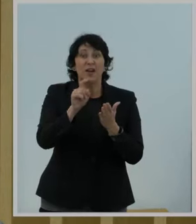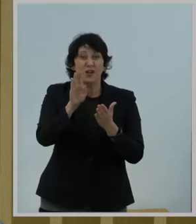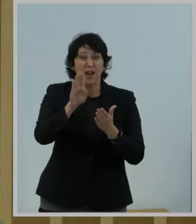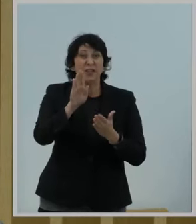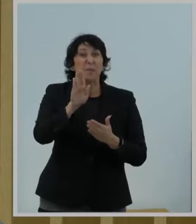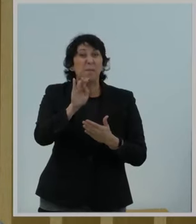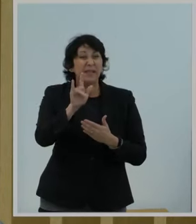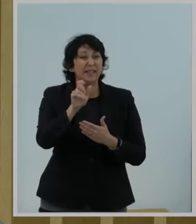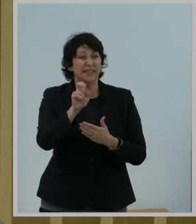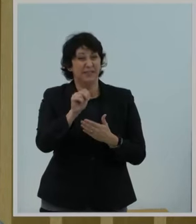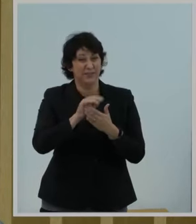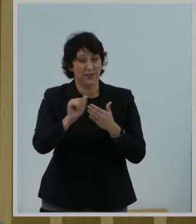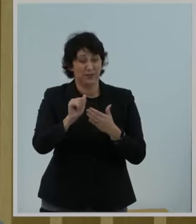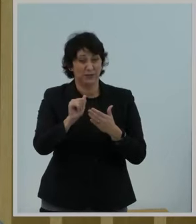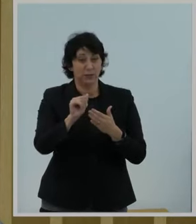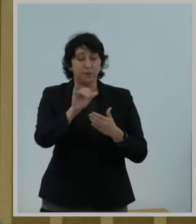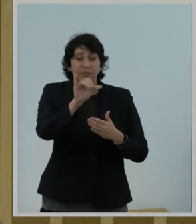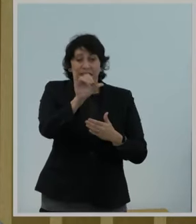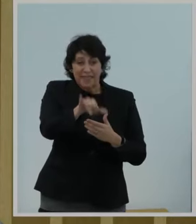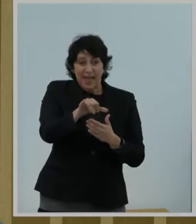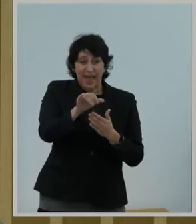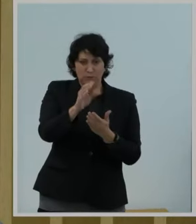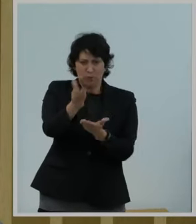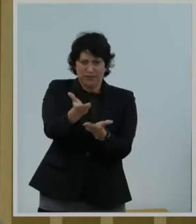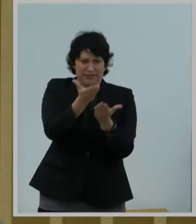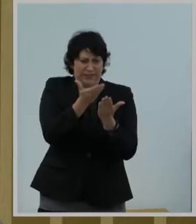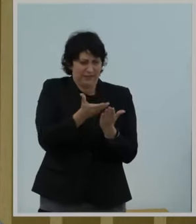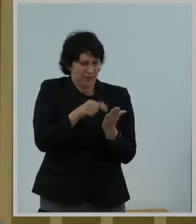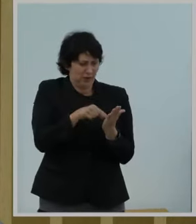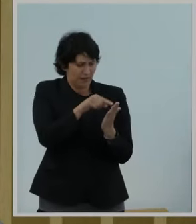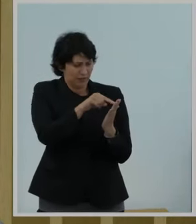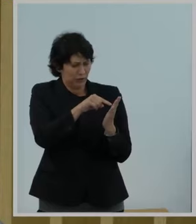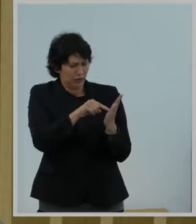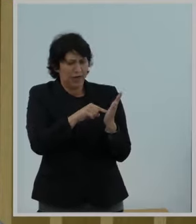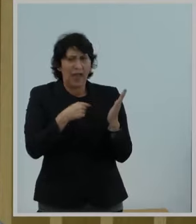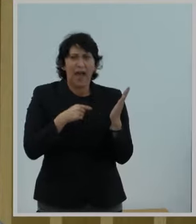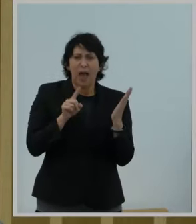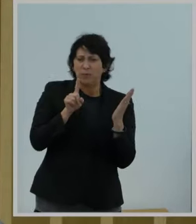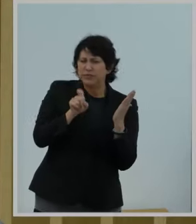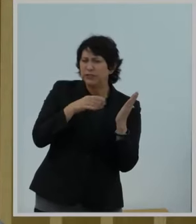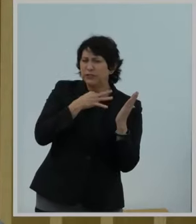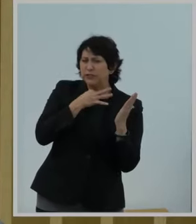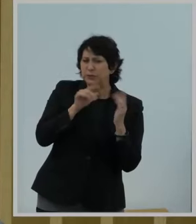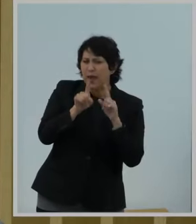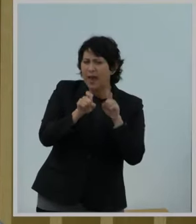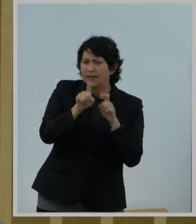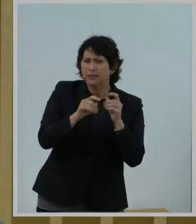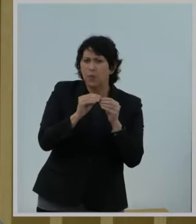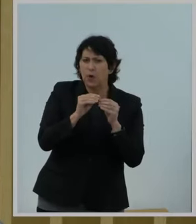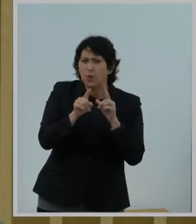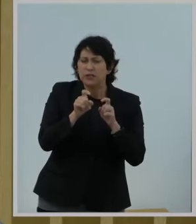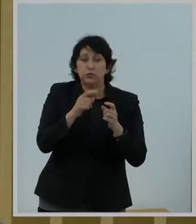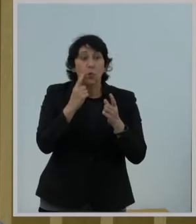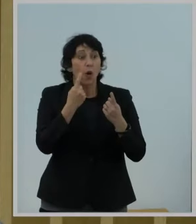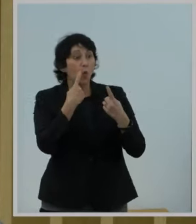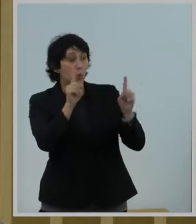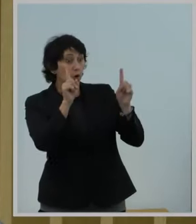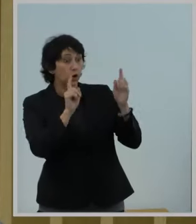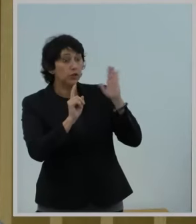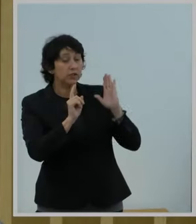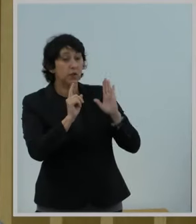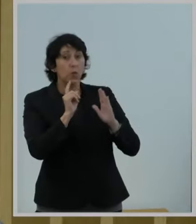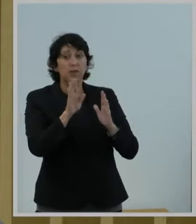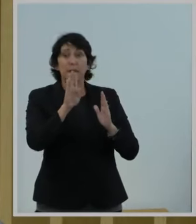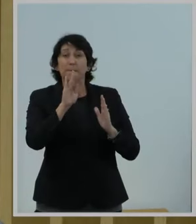So when this item was placed on our agenda for the meeting, I asked some basic questions to understand what's worked with the